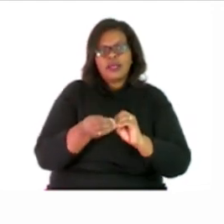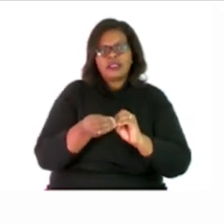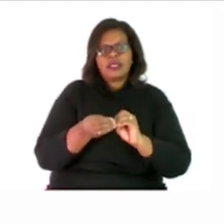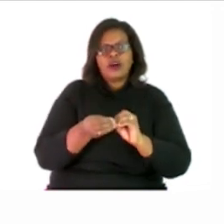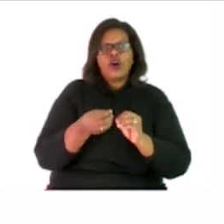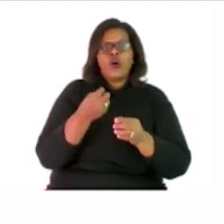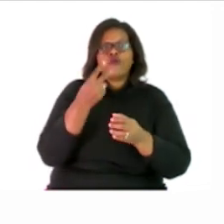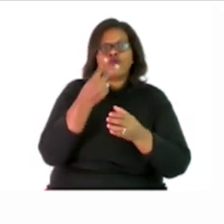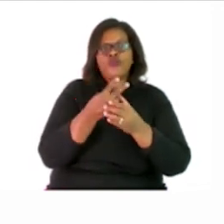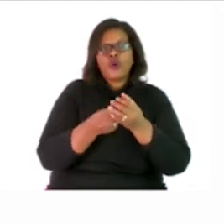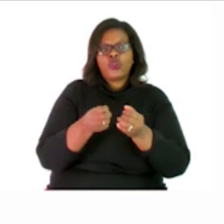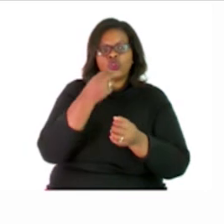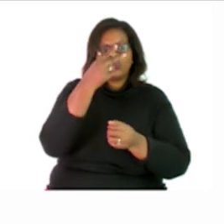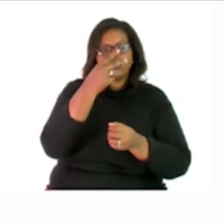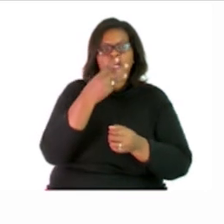have to find which